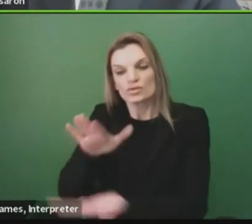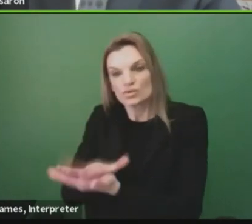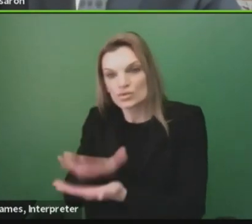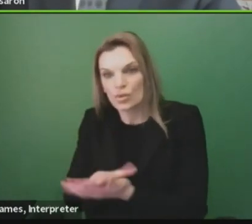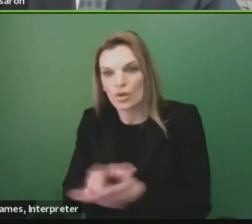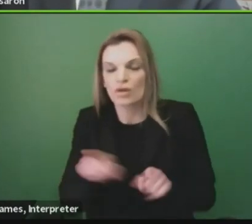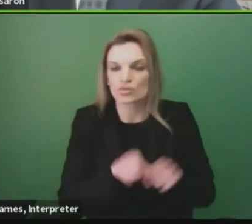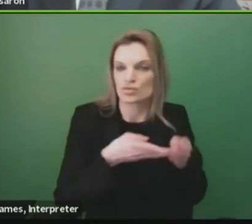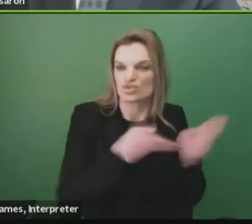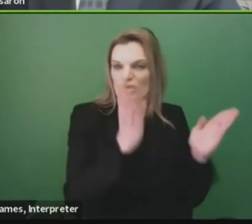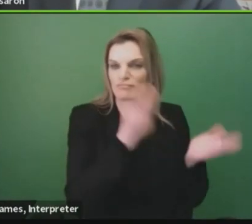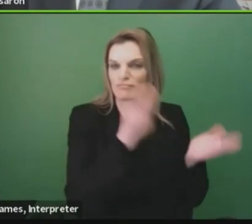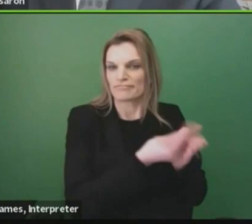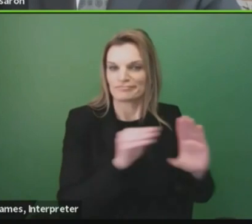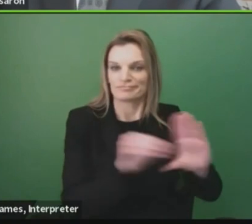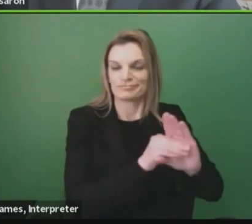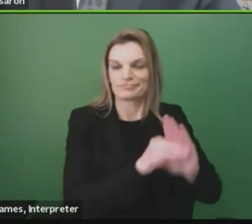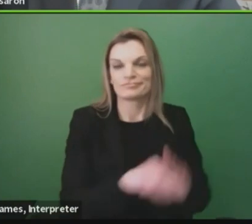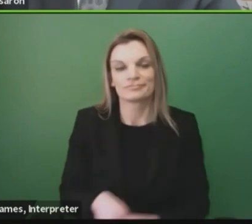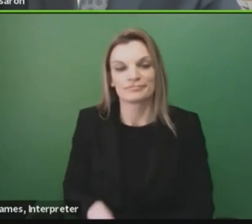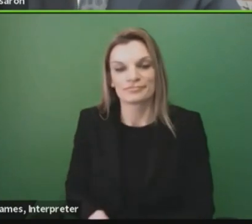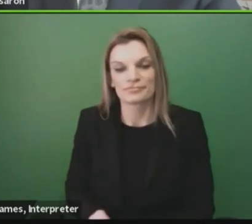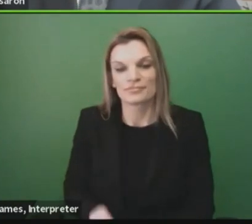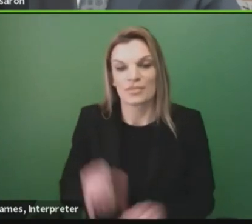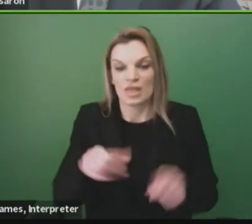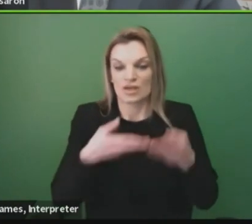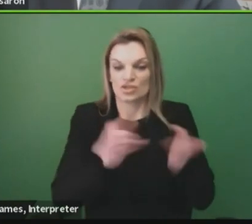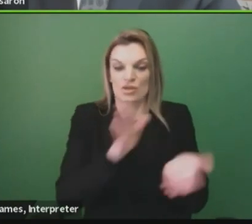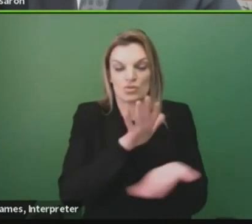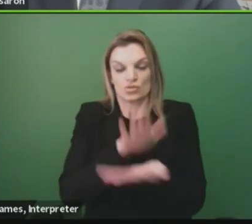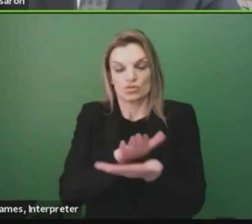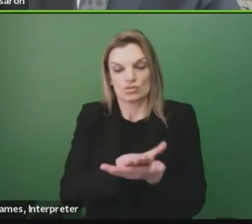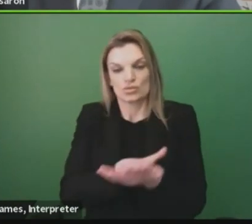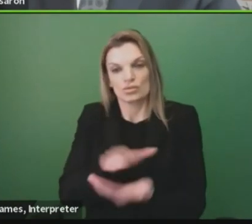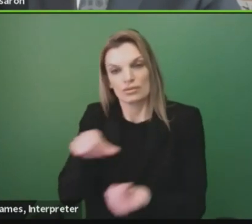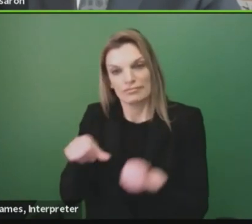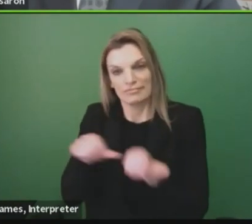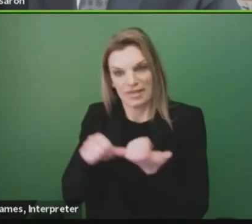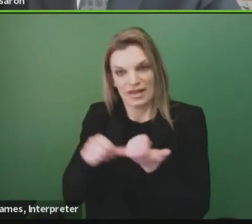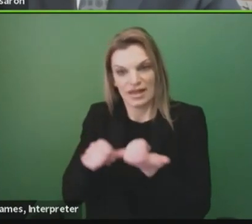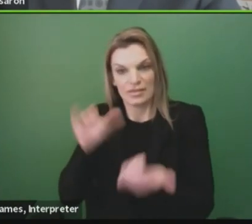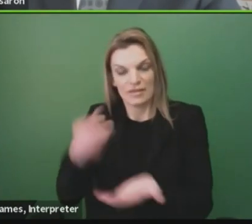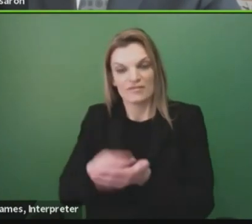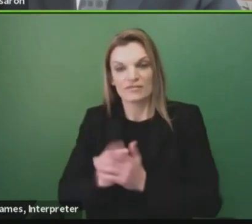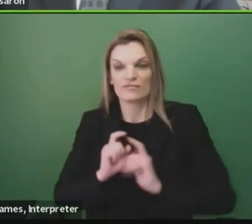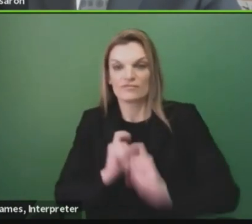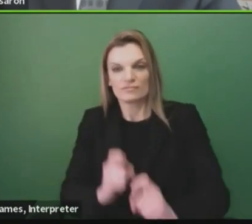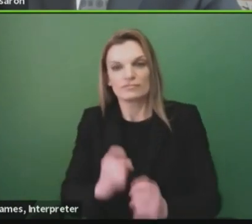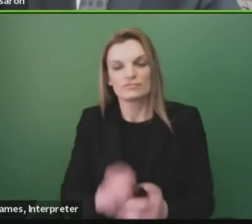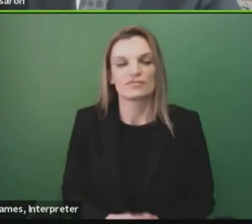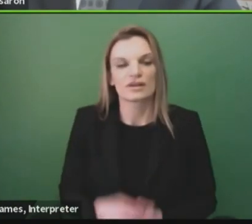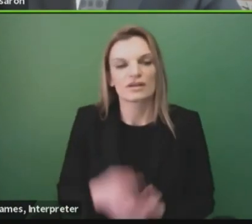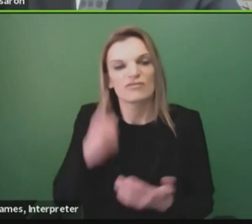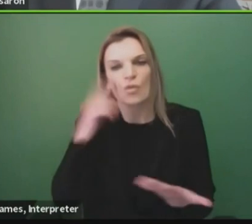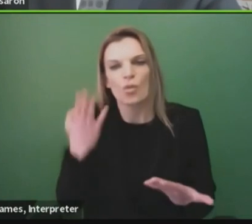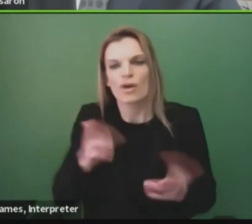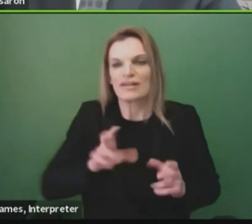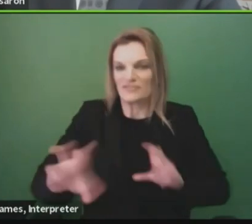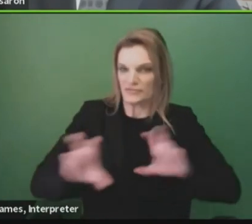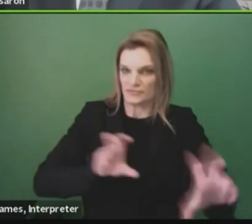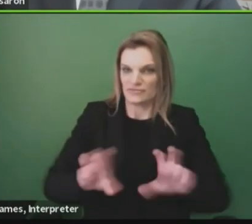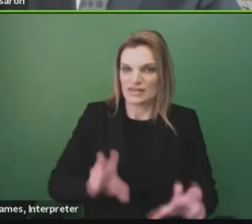created additional one-time funds in the general fund and school aid fund that can be used to make prudent investments to help